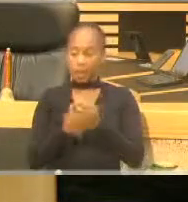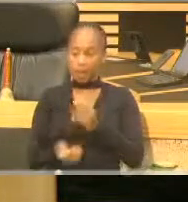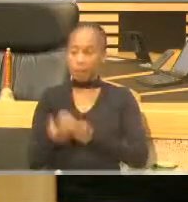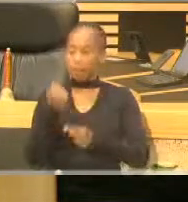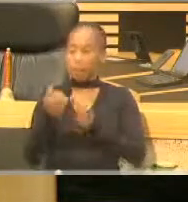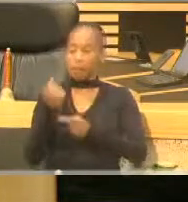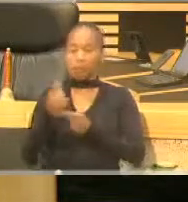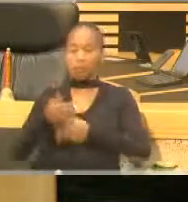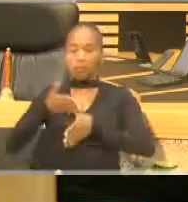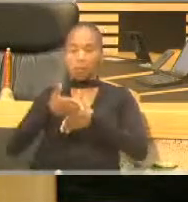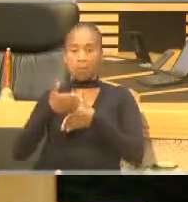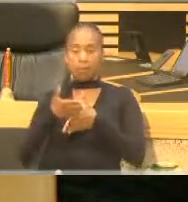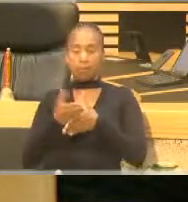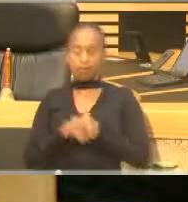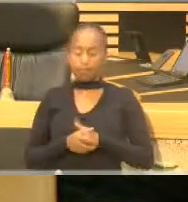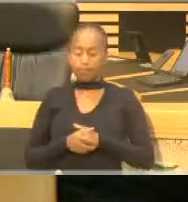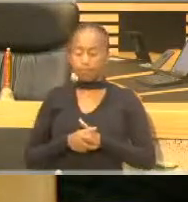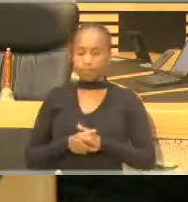joy.